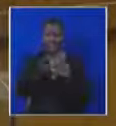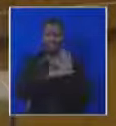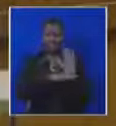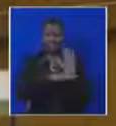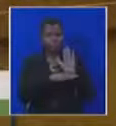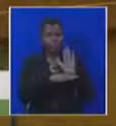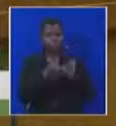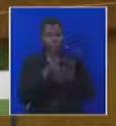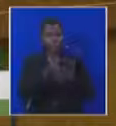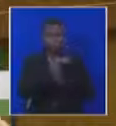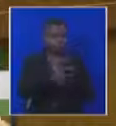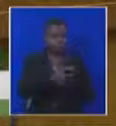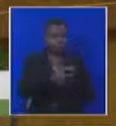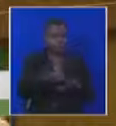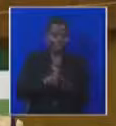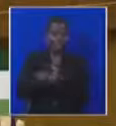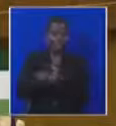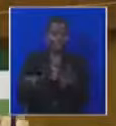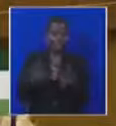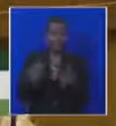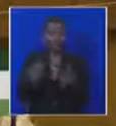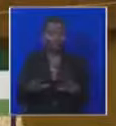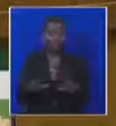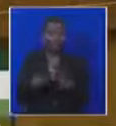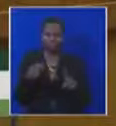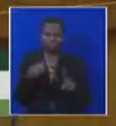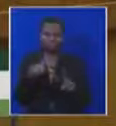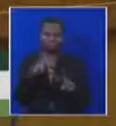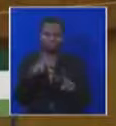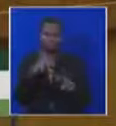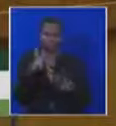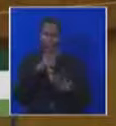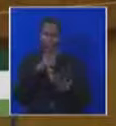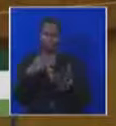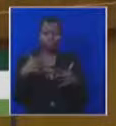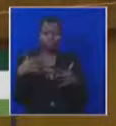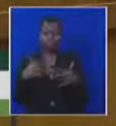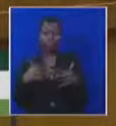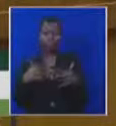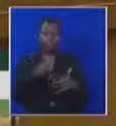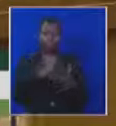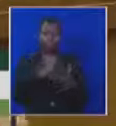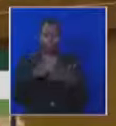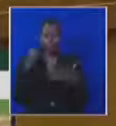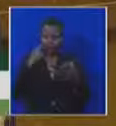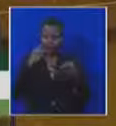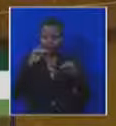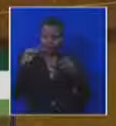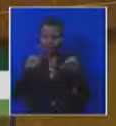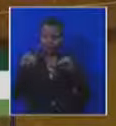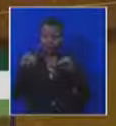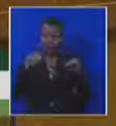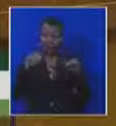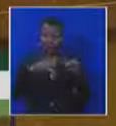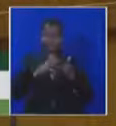a few moments before we came into the House. No doubt there was a lot of anxious coin tossing, drawing of straws and nail